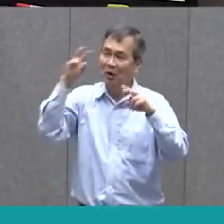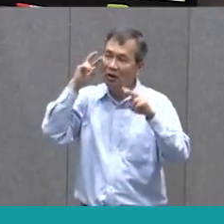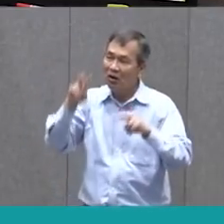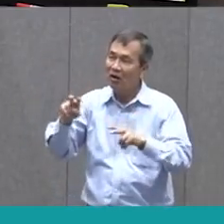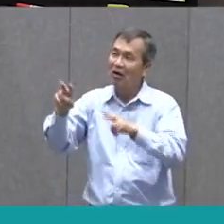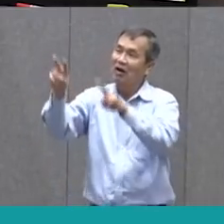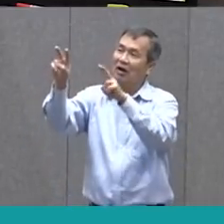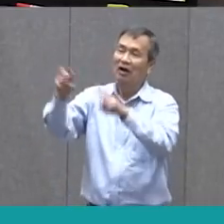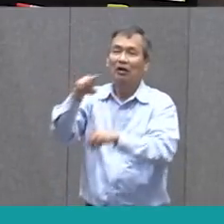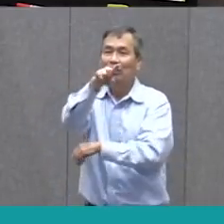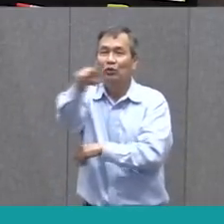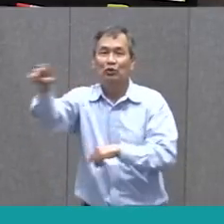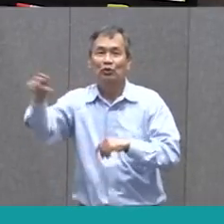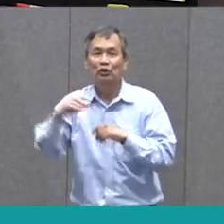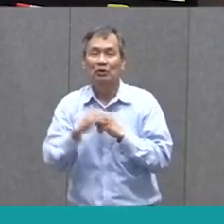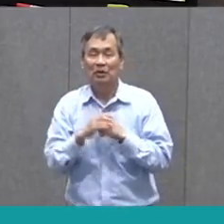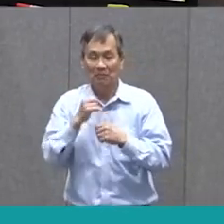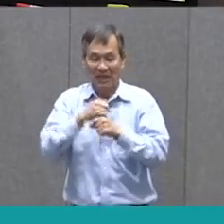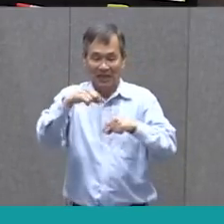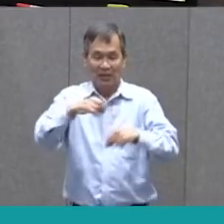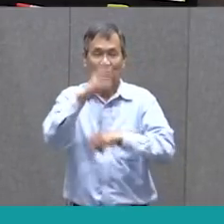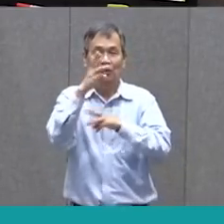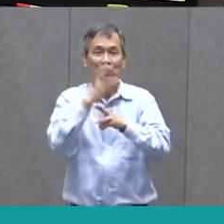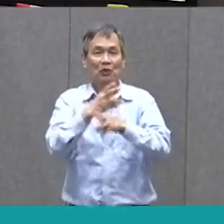inventors making our world better.